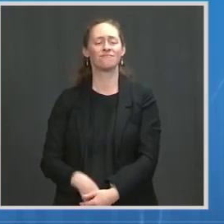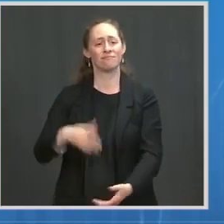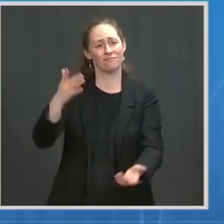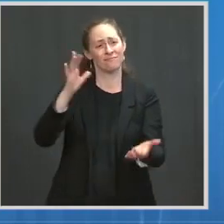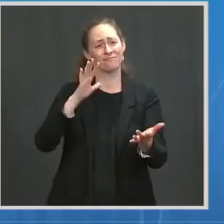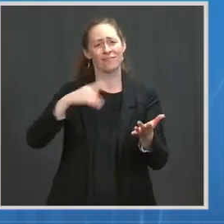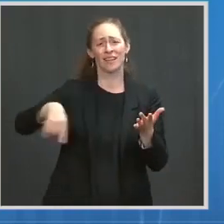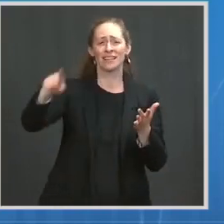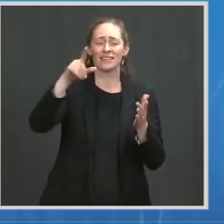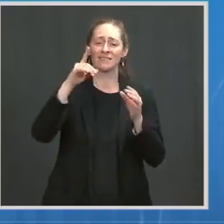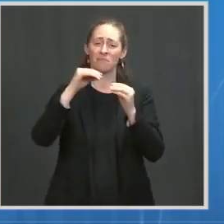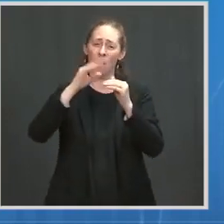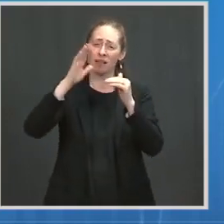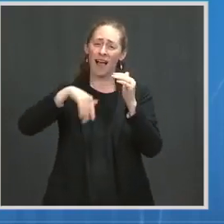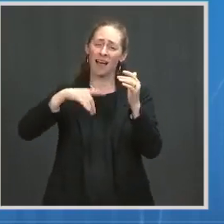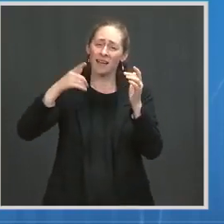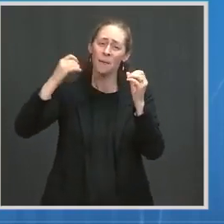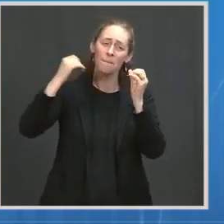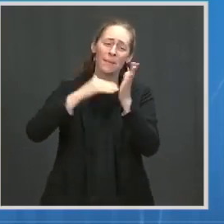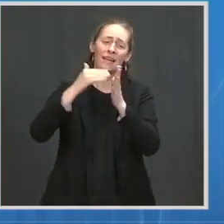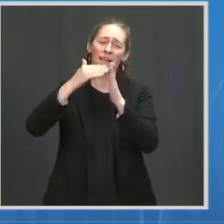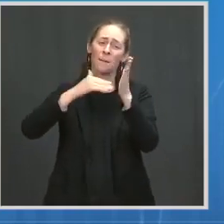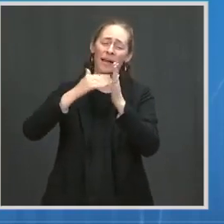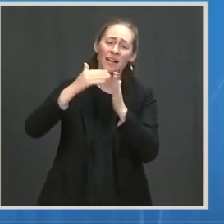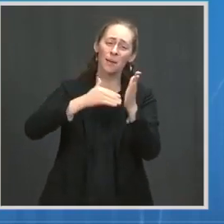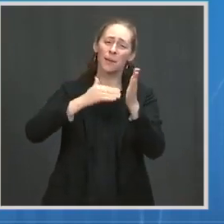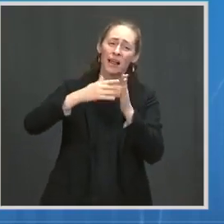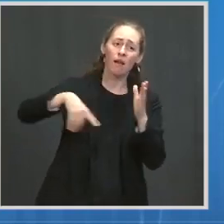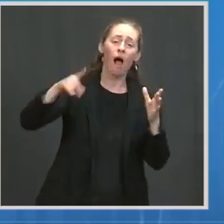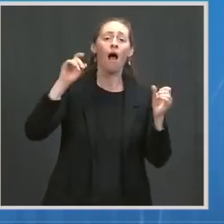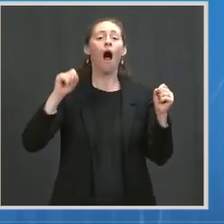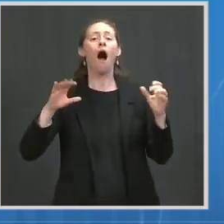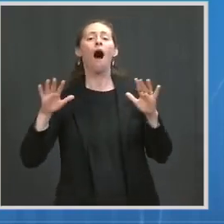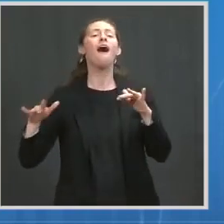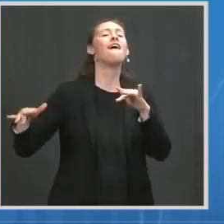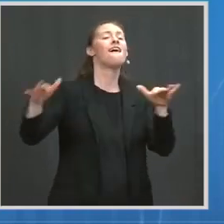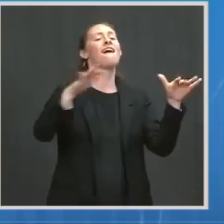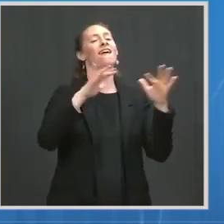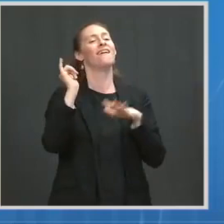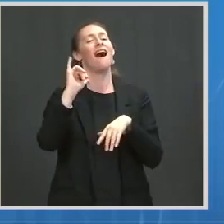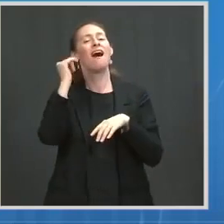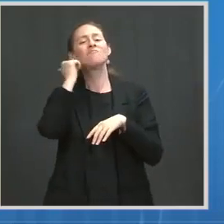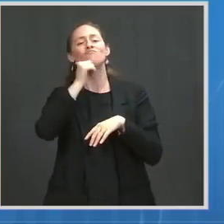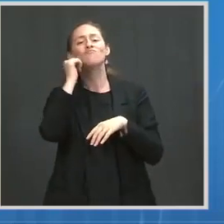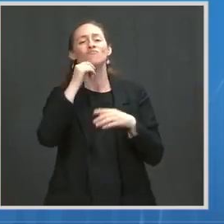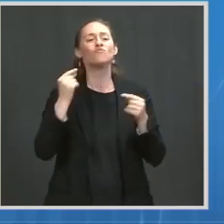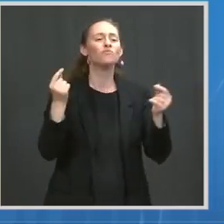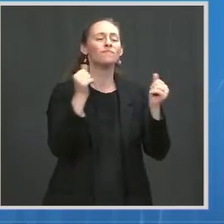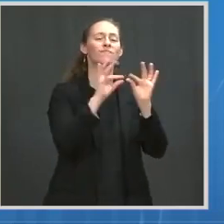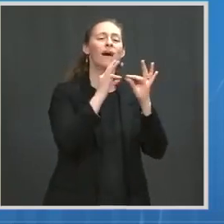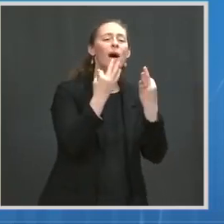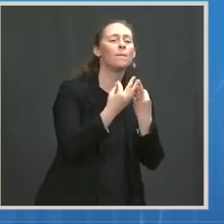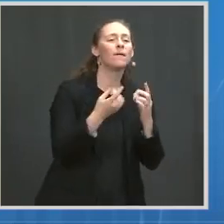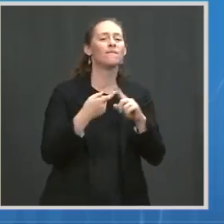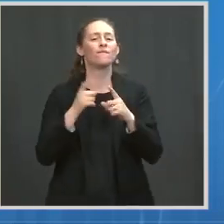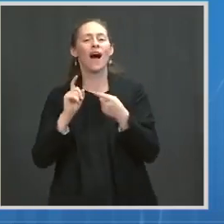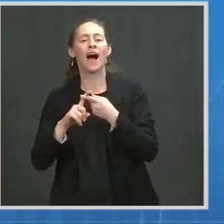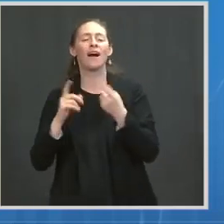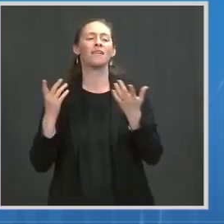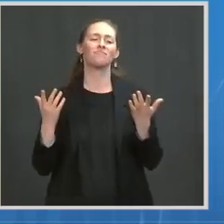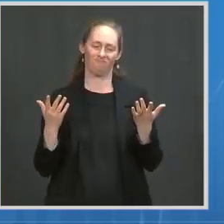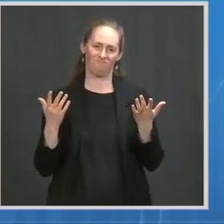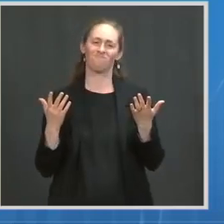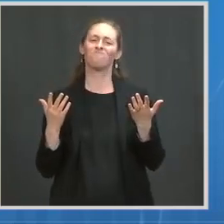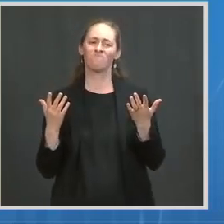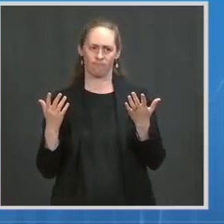able to get back to something closer to normal, visiting friends and family. These are the events we missed over the